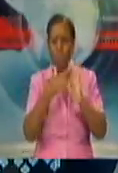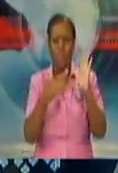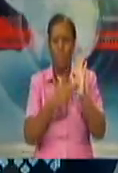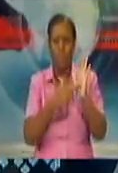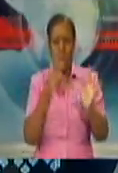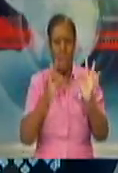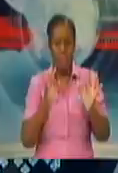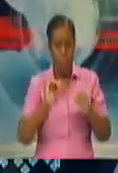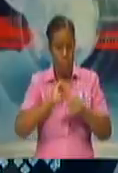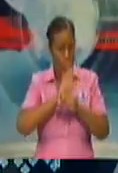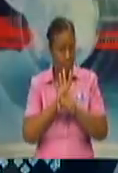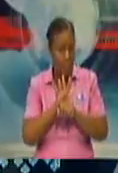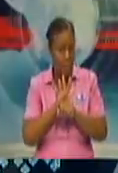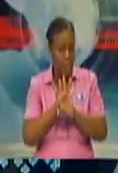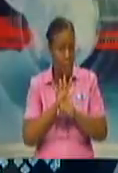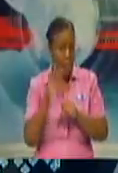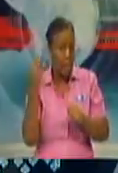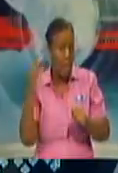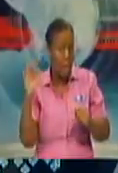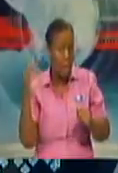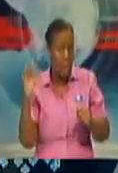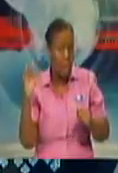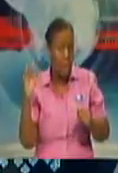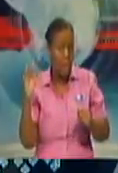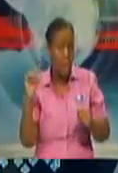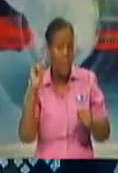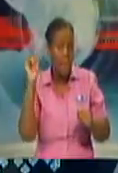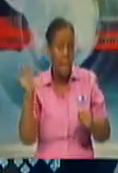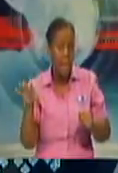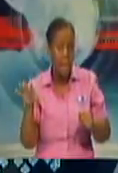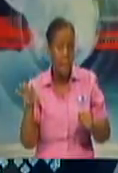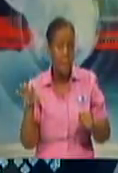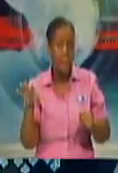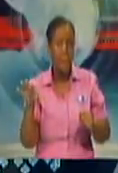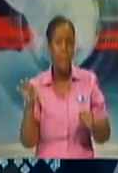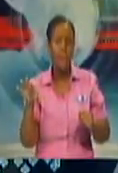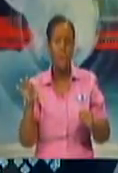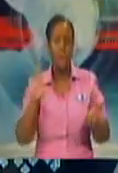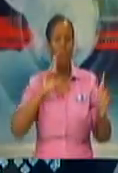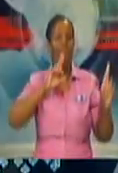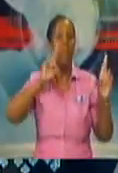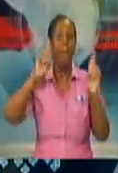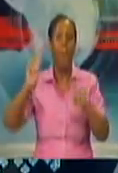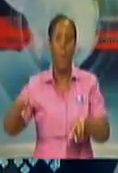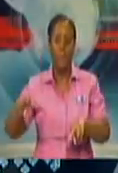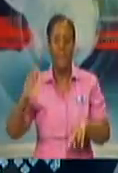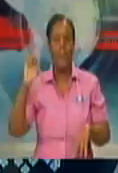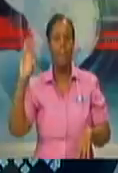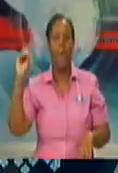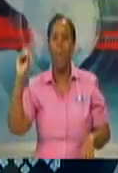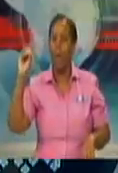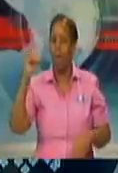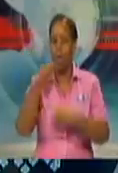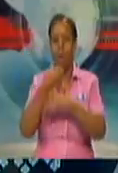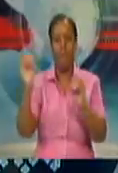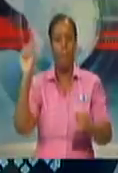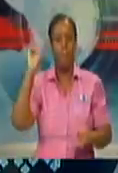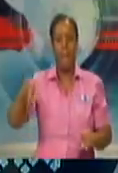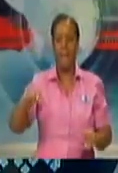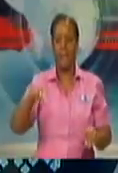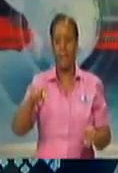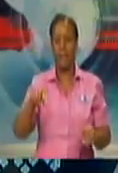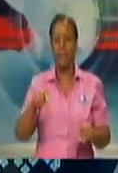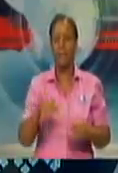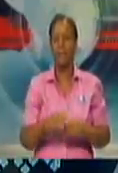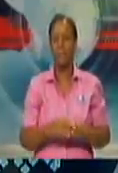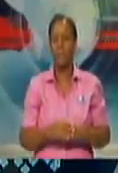doing COVID testing, you're supposed to report the results to the office of the chief medical officer. All we are asking for at this point is reporting. And it's